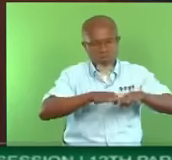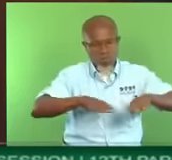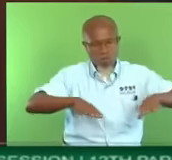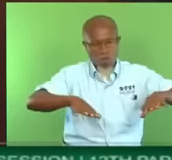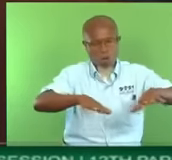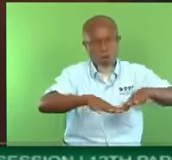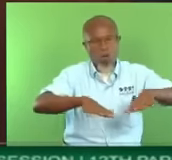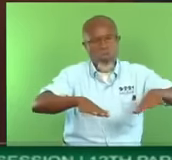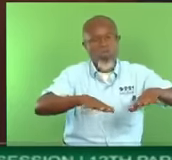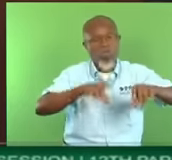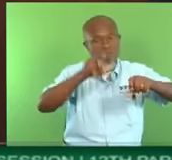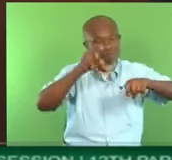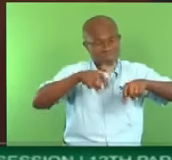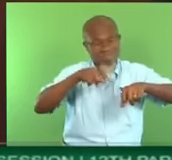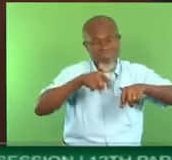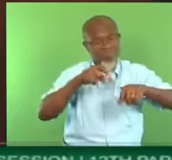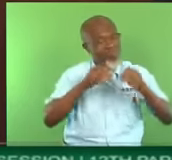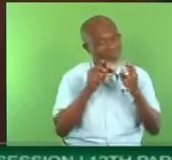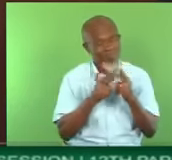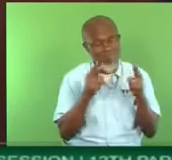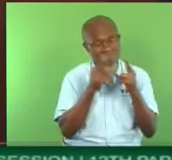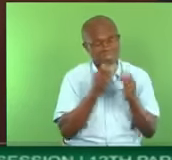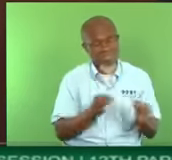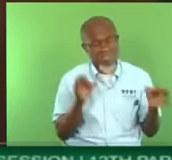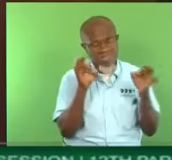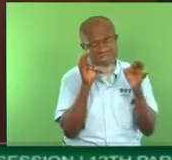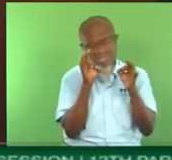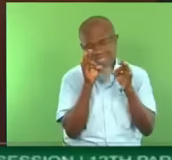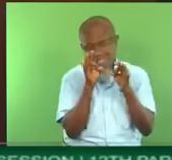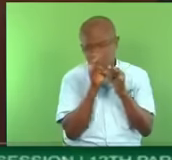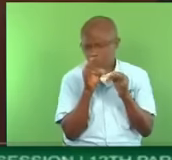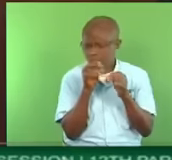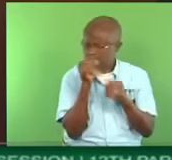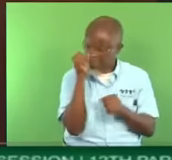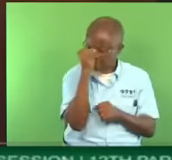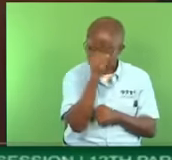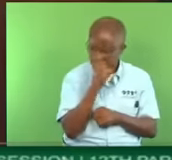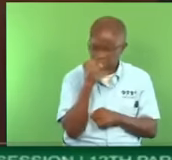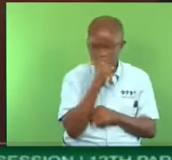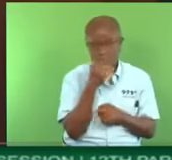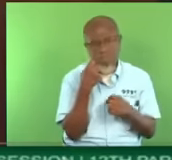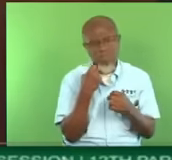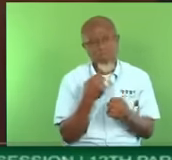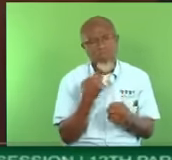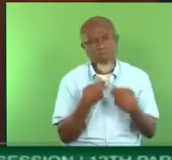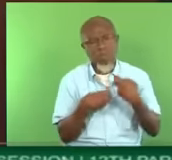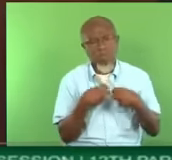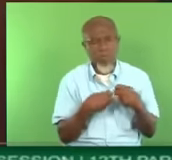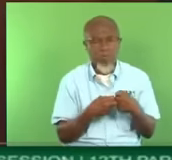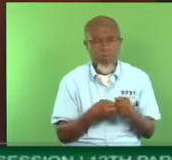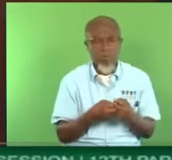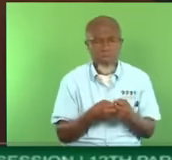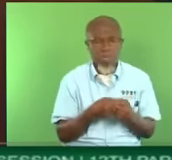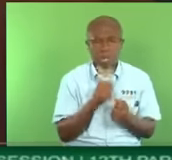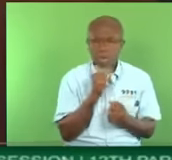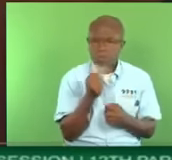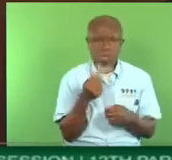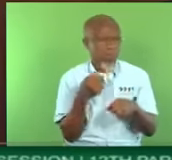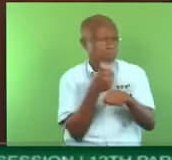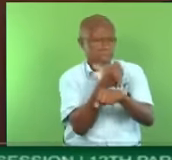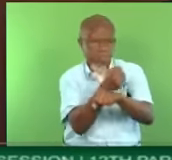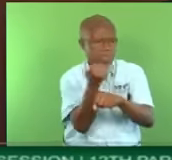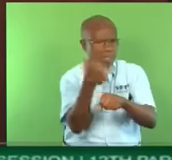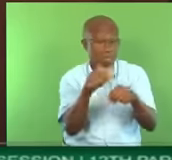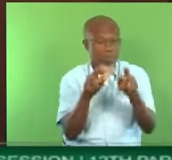a serious matter, Mr. Deputy Speaker. And I am not today casting aspersions on any contractor or group of